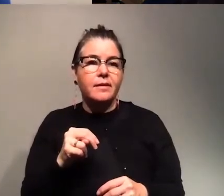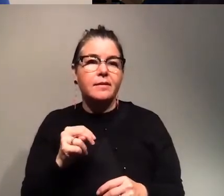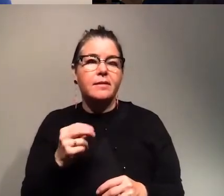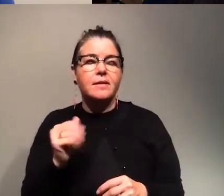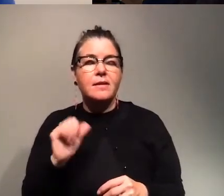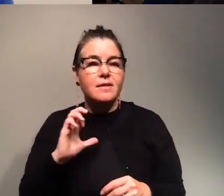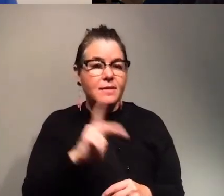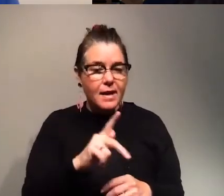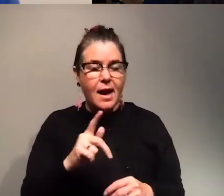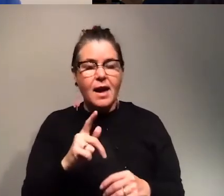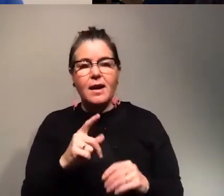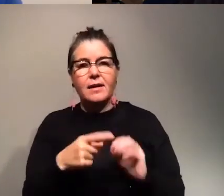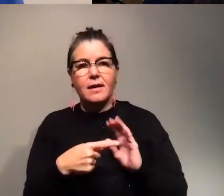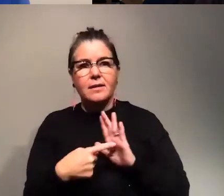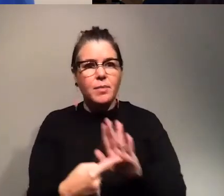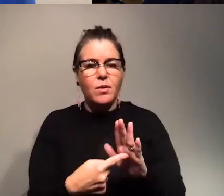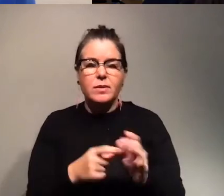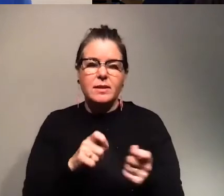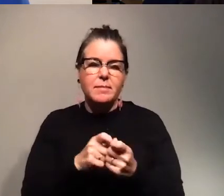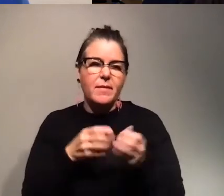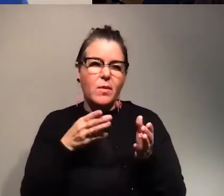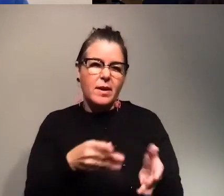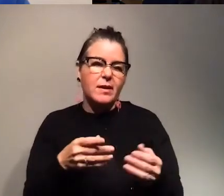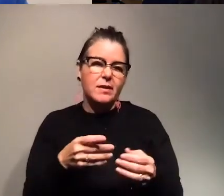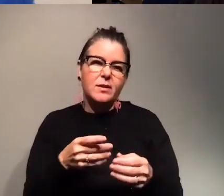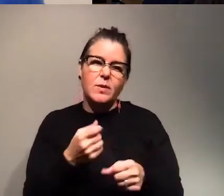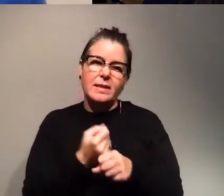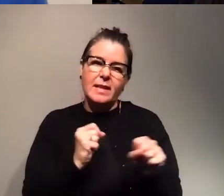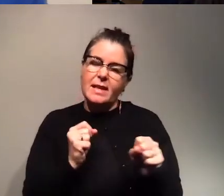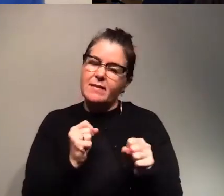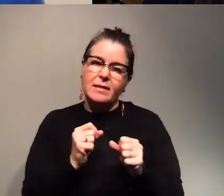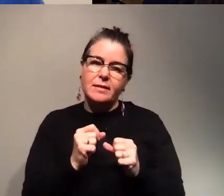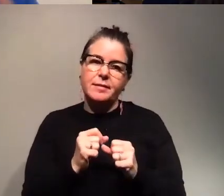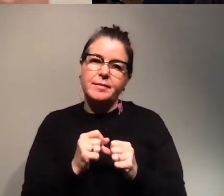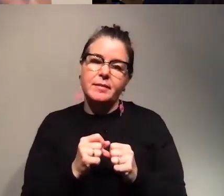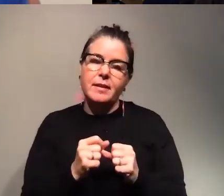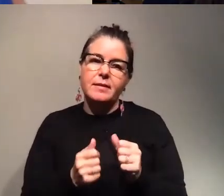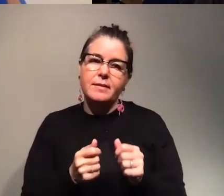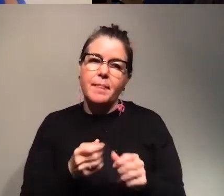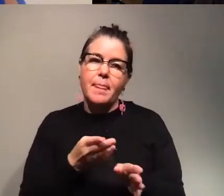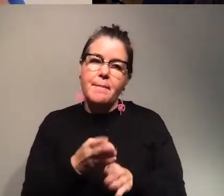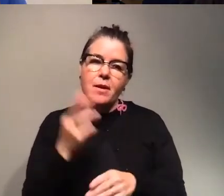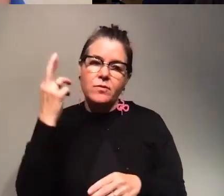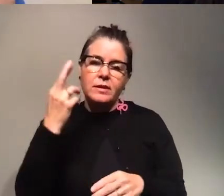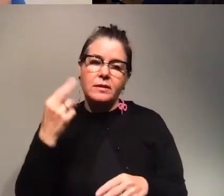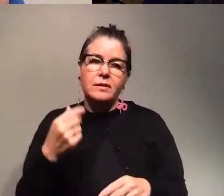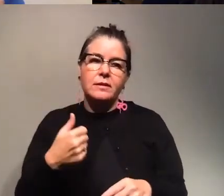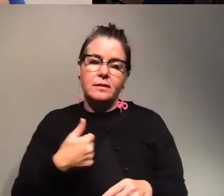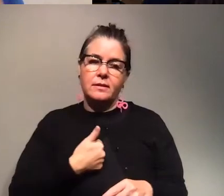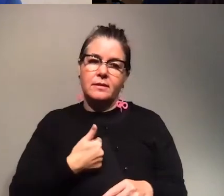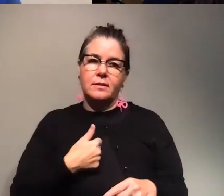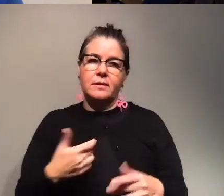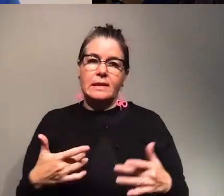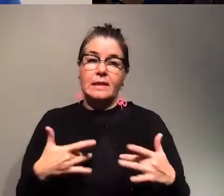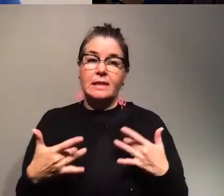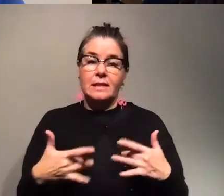exposed in certain way so yeah that's one of the main reasons why i was excited or